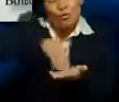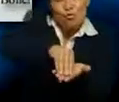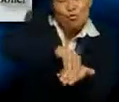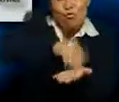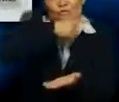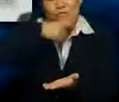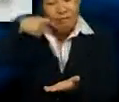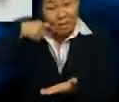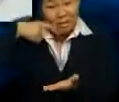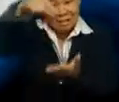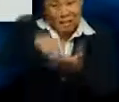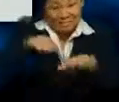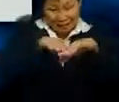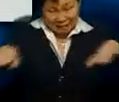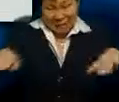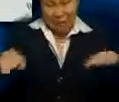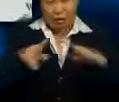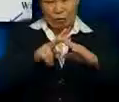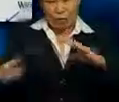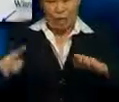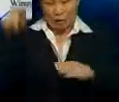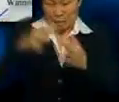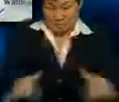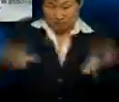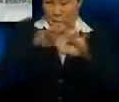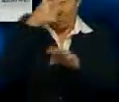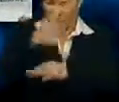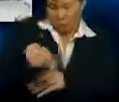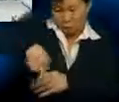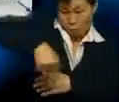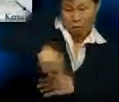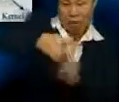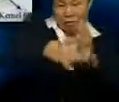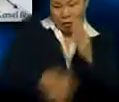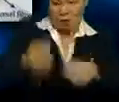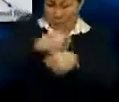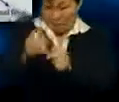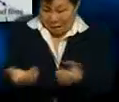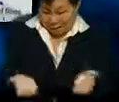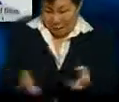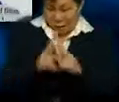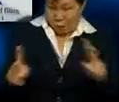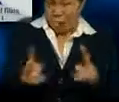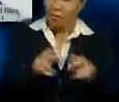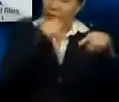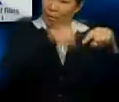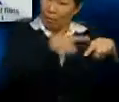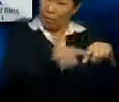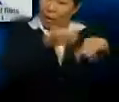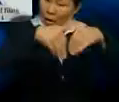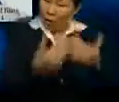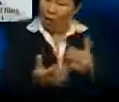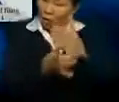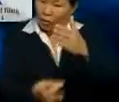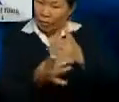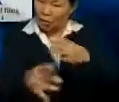This stage is also very crucial, because the quality of the oil that is produced is very much dependent on how the oil is